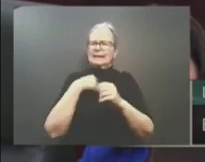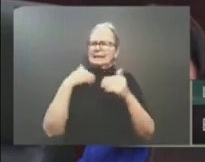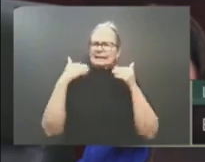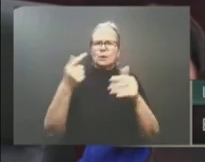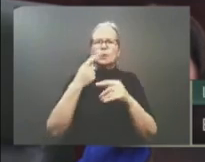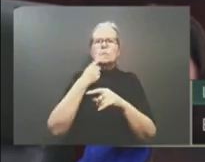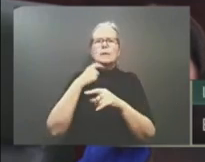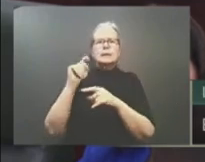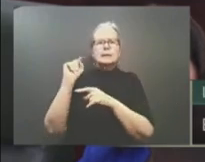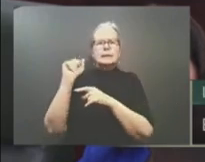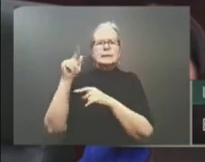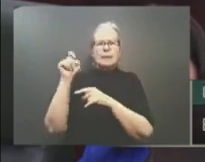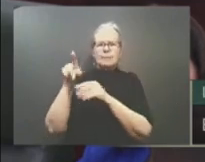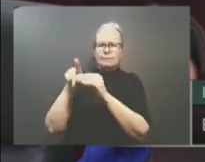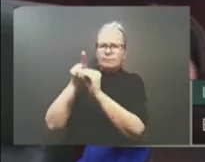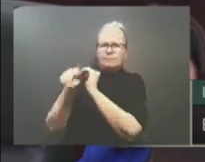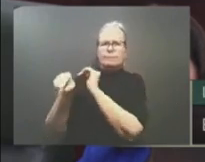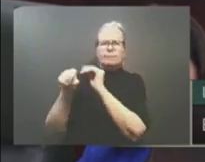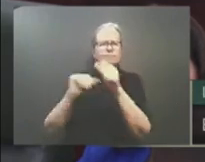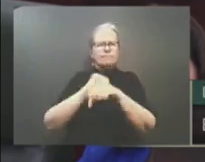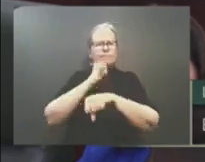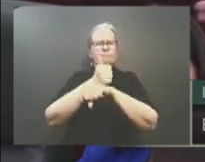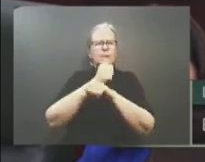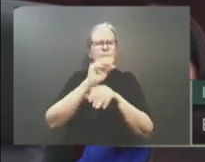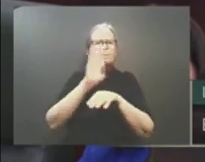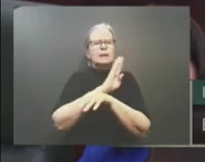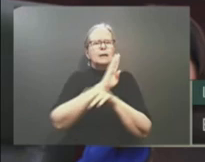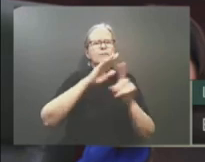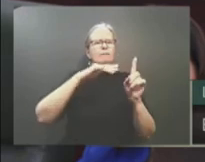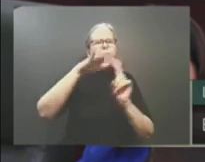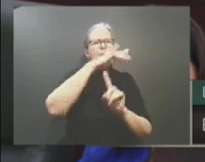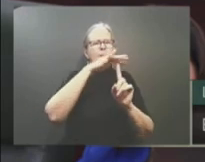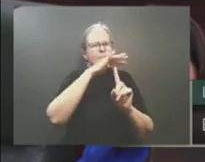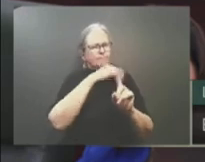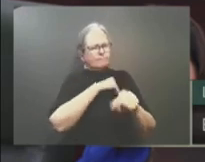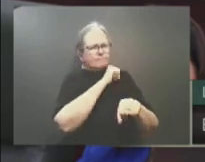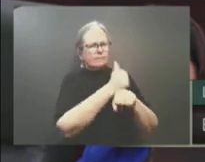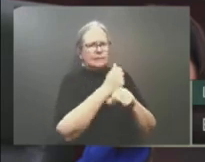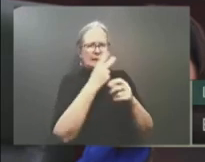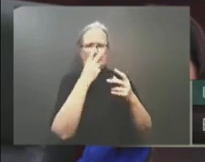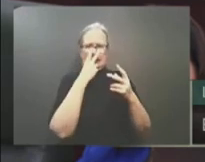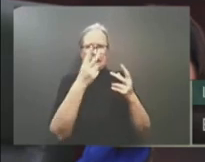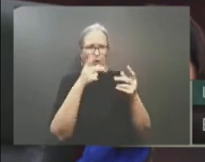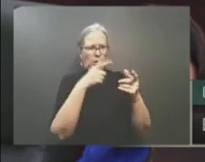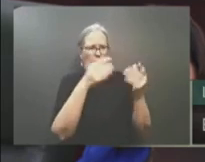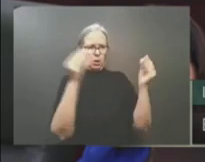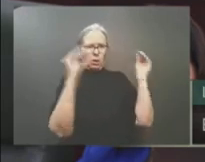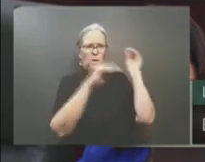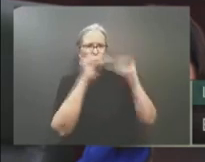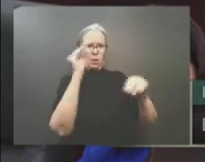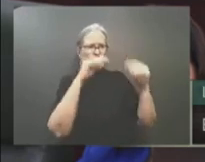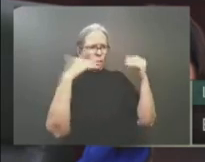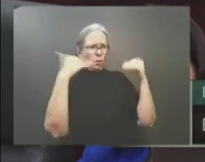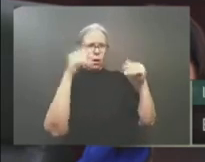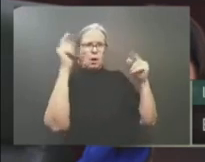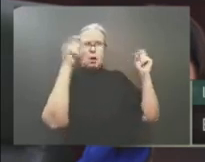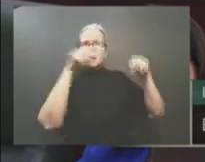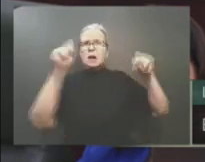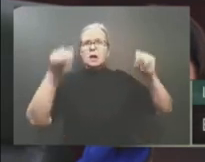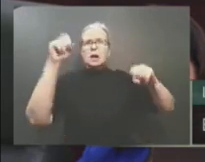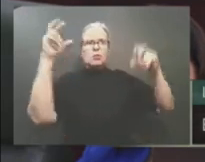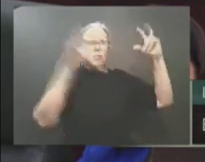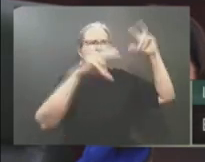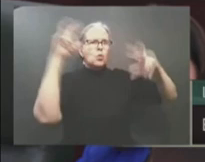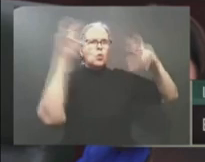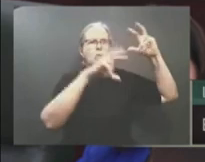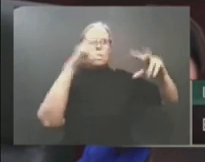And the results speak for themselves. In a year when venture capital investment dropped in Ontario, Quebec, and B.C.,